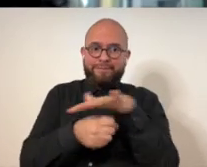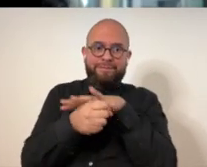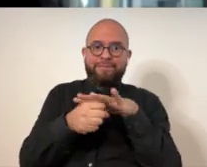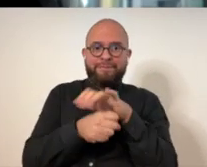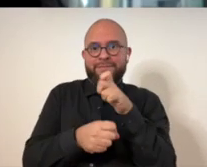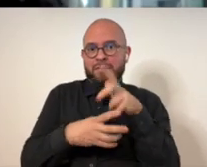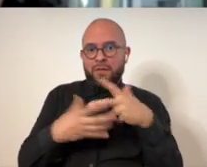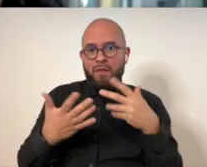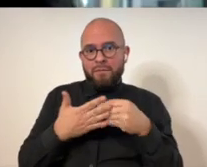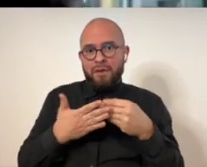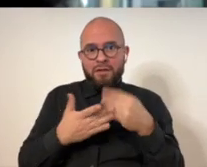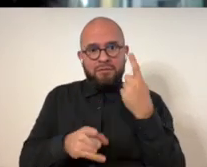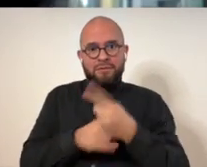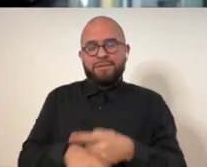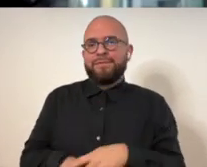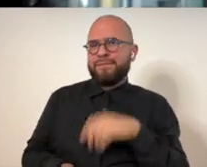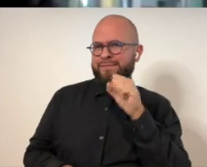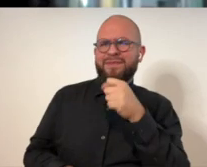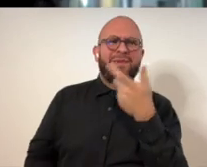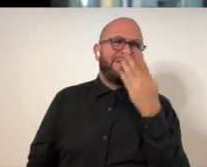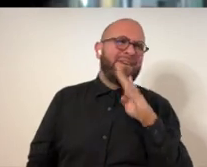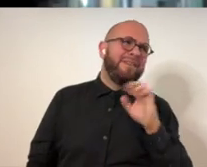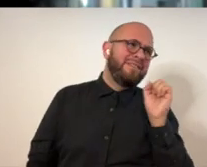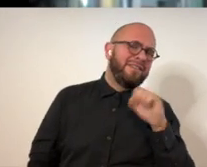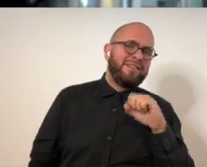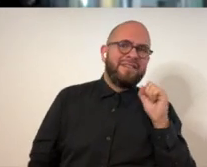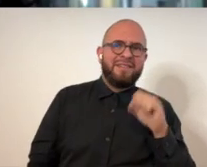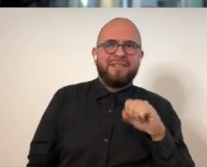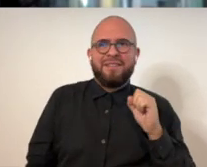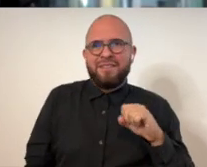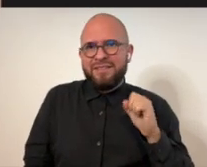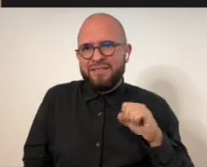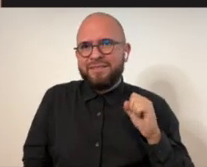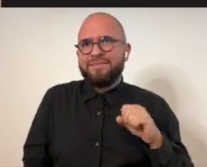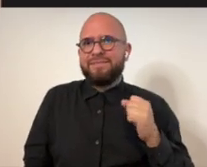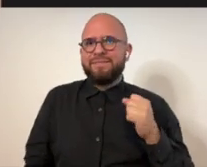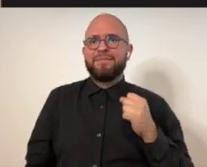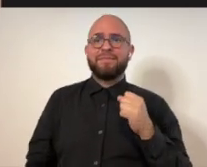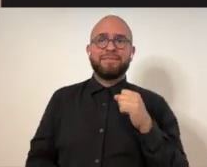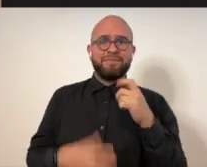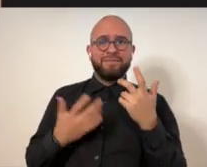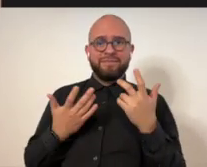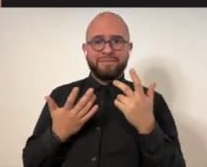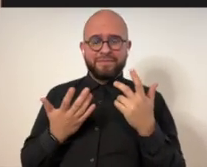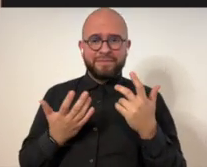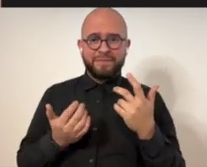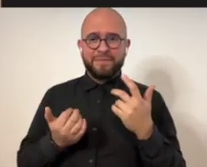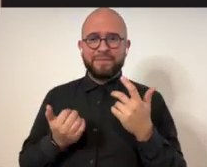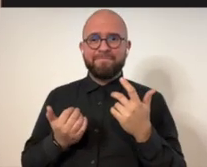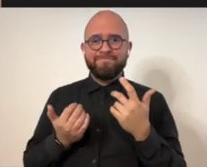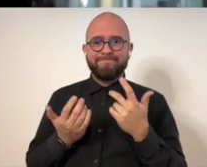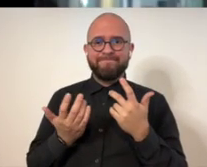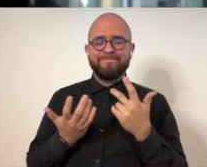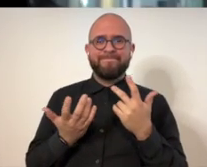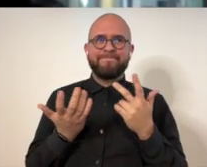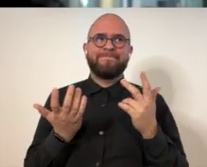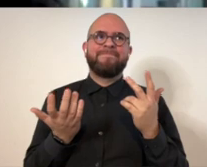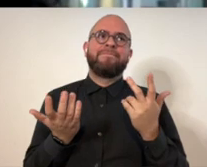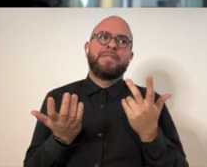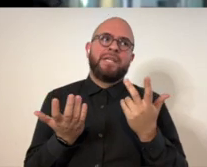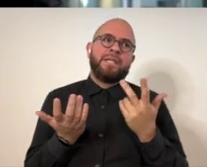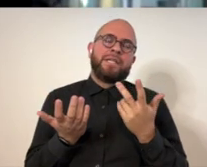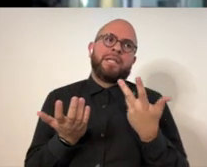and it is much harder when the neighbor doesn't have a lot of money. Right. Oh God. Yeah. Yeah. Yeah.